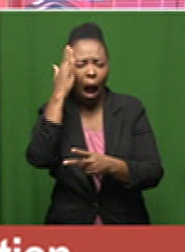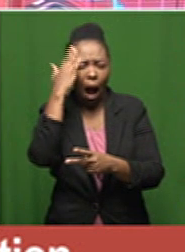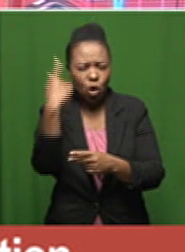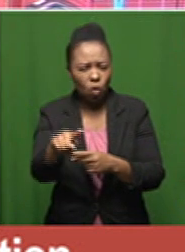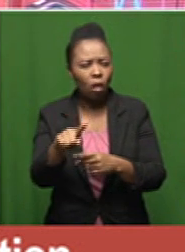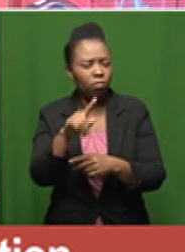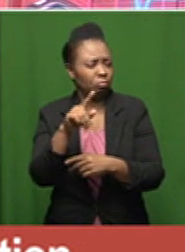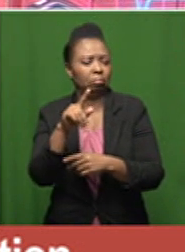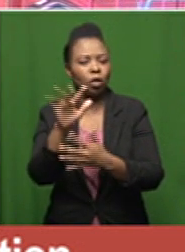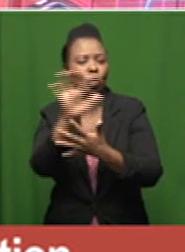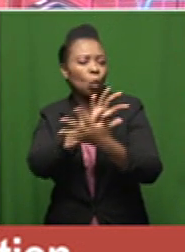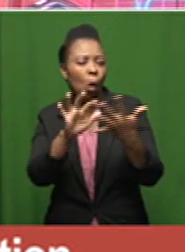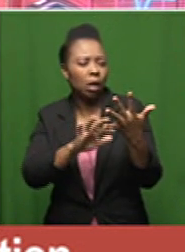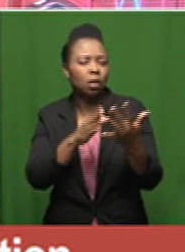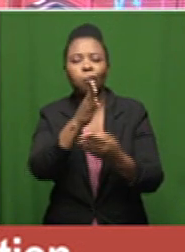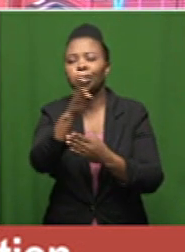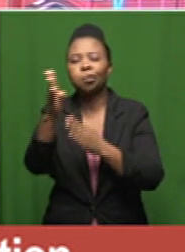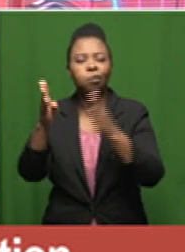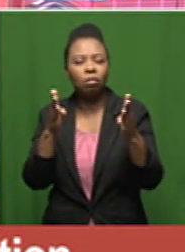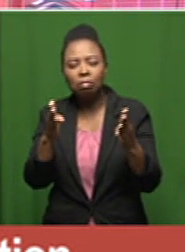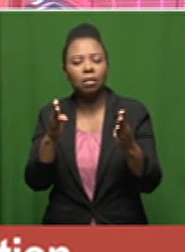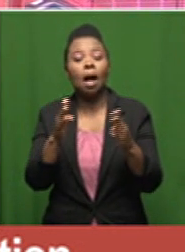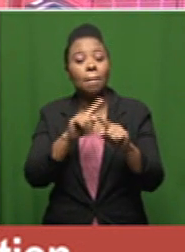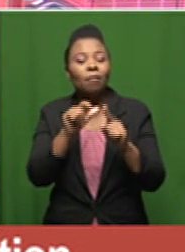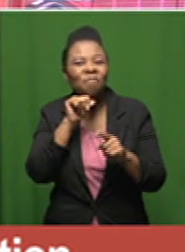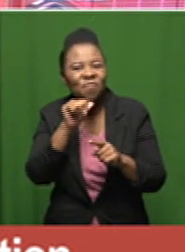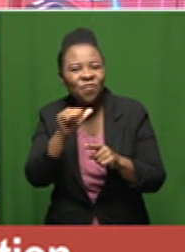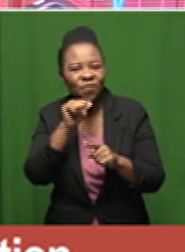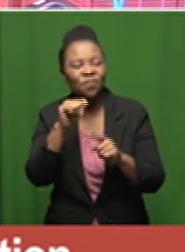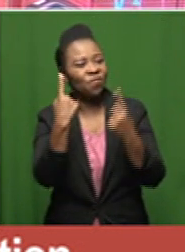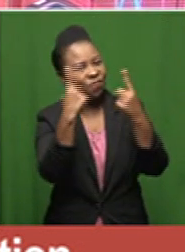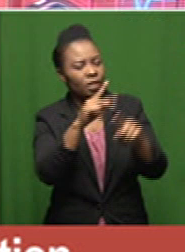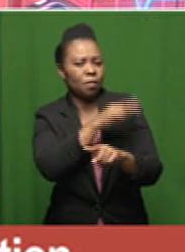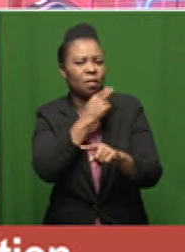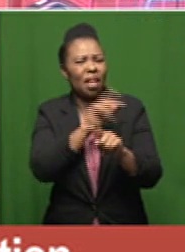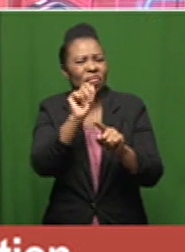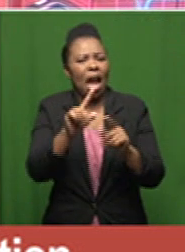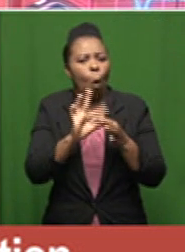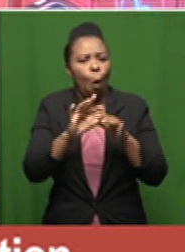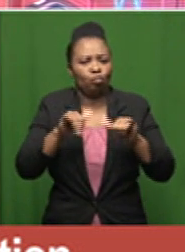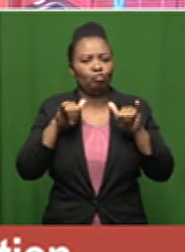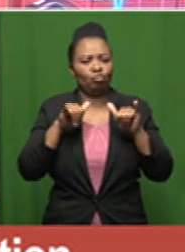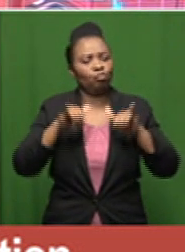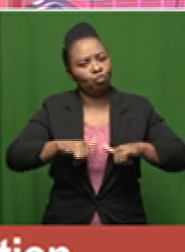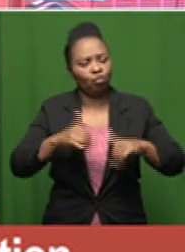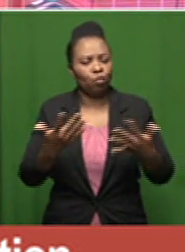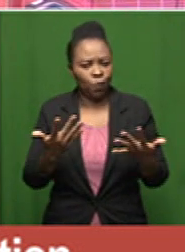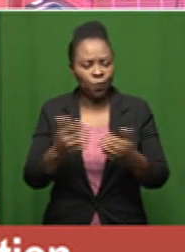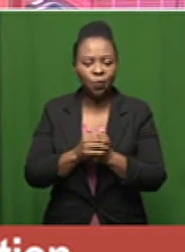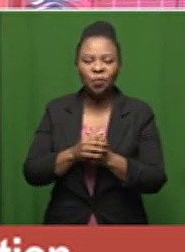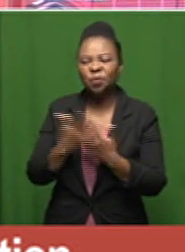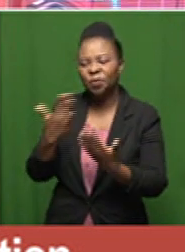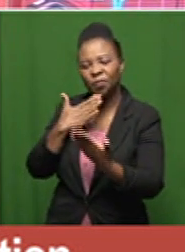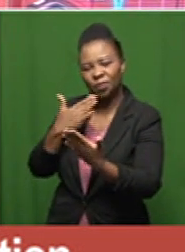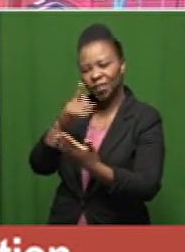around but i think you're better off going there to seek medical help than just staying at home go early thanks so much zama